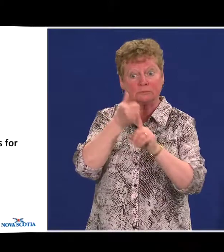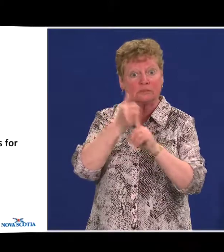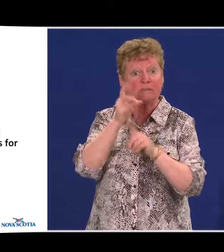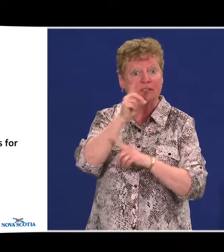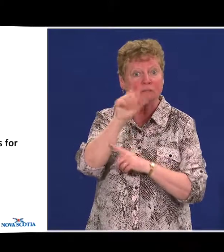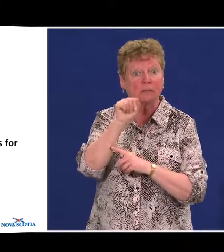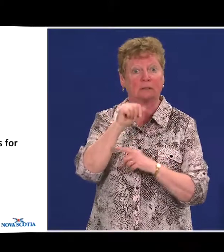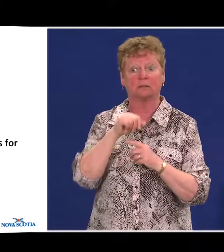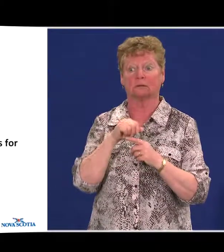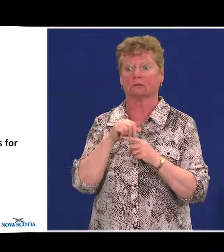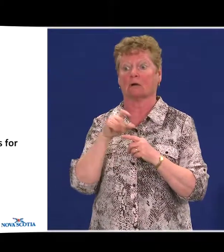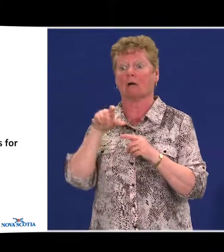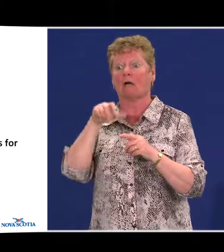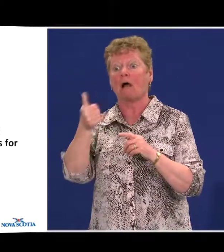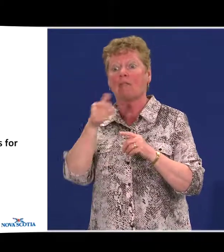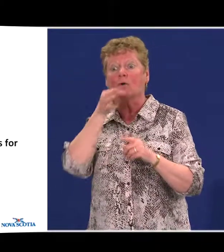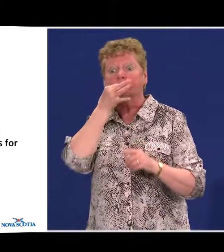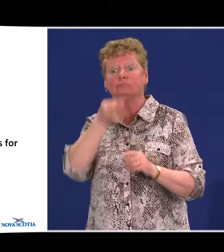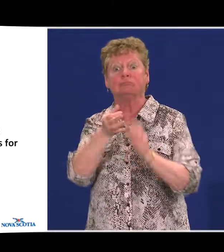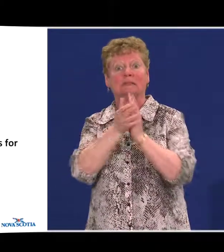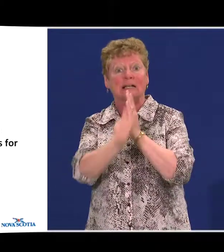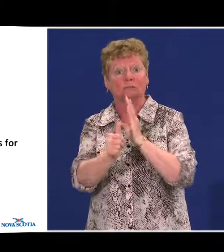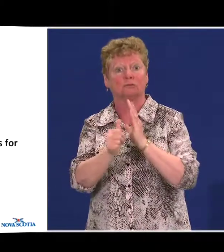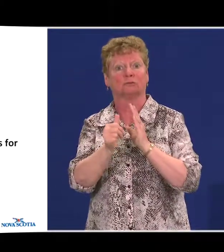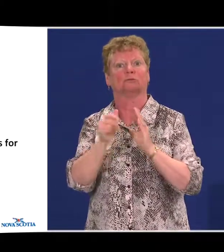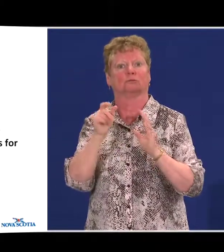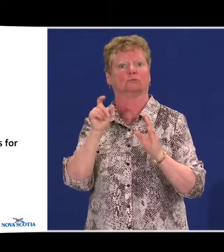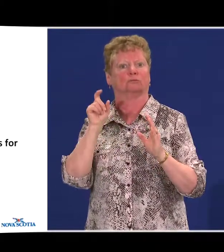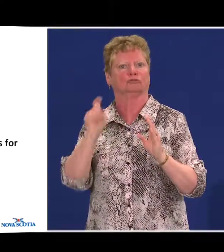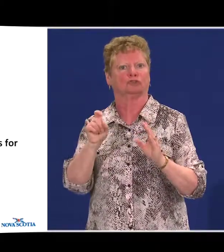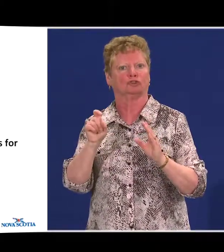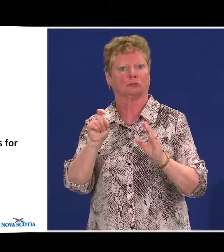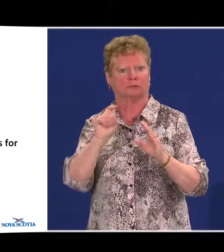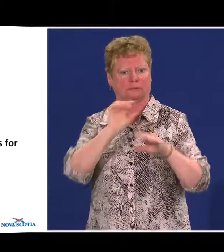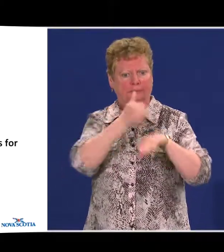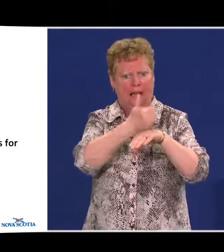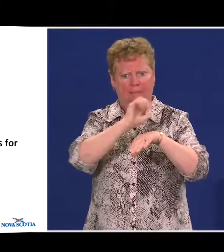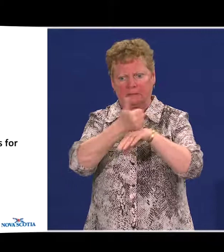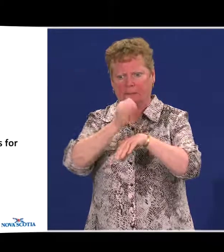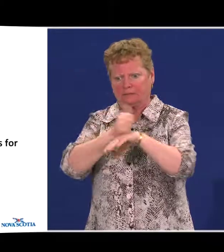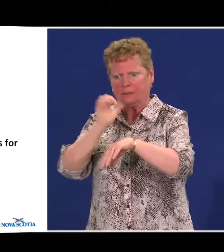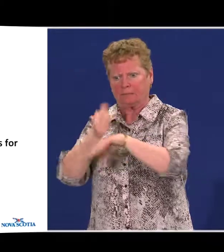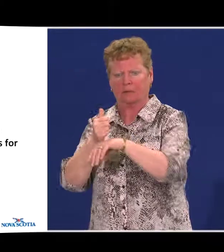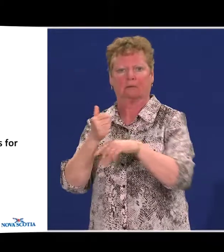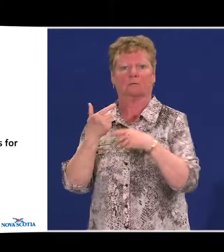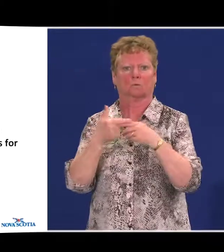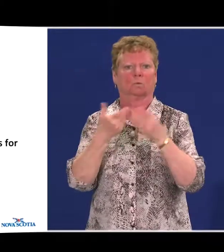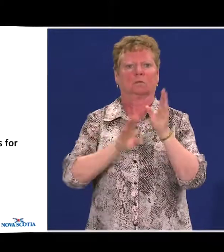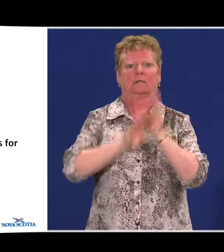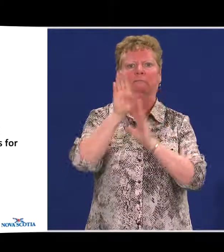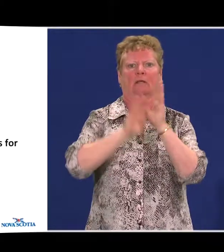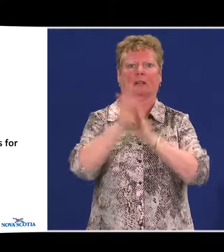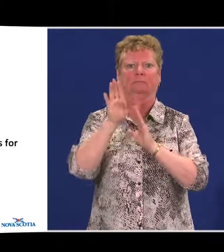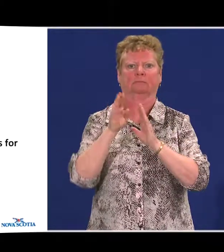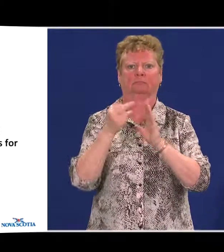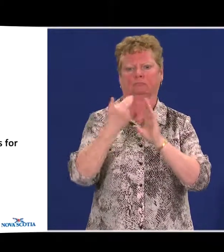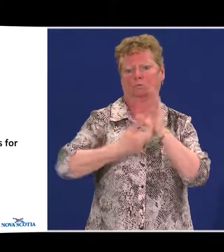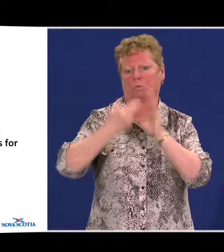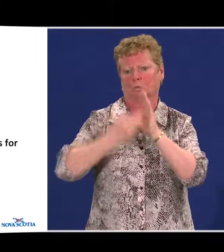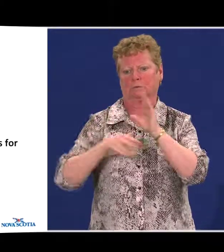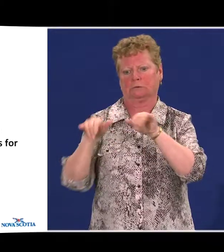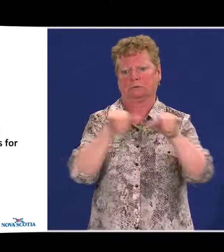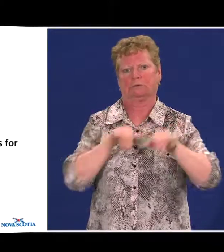technical experts should be established to develop accessibility standards for the consideration